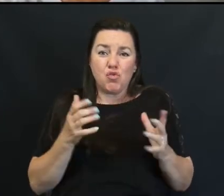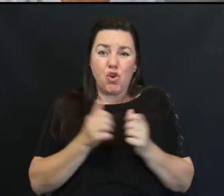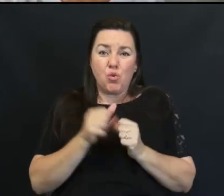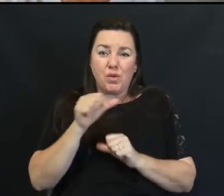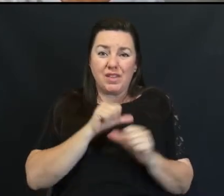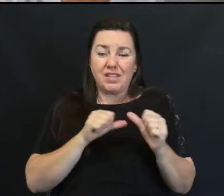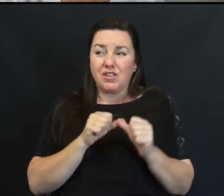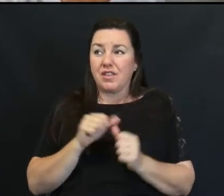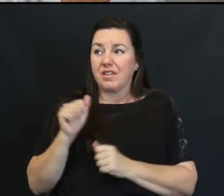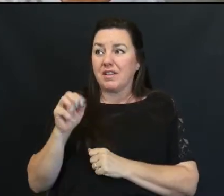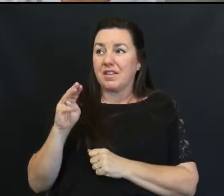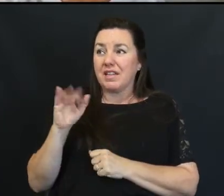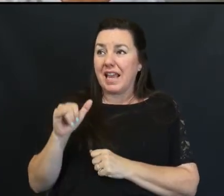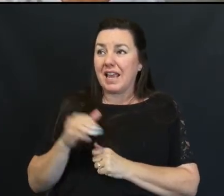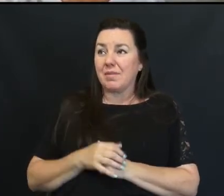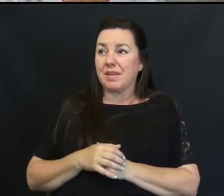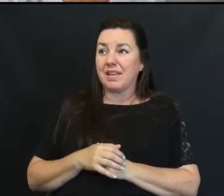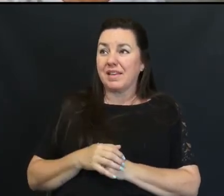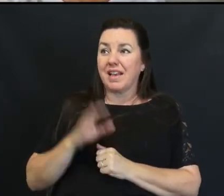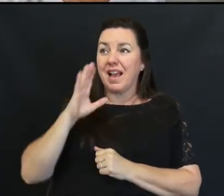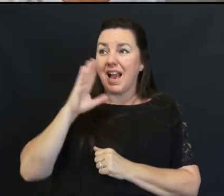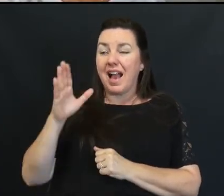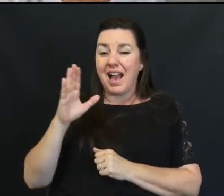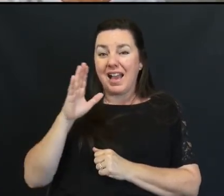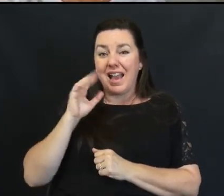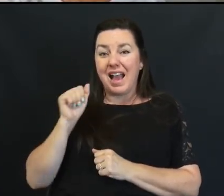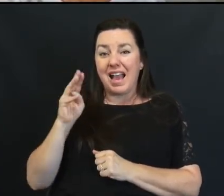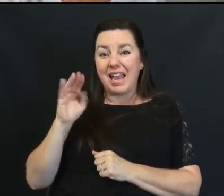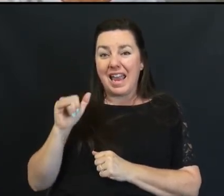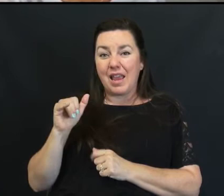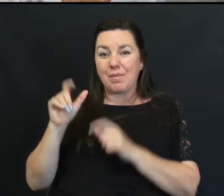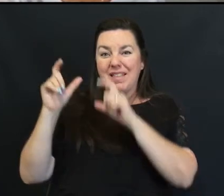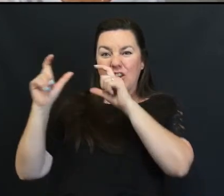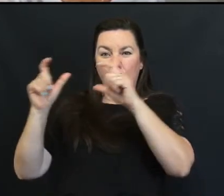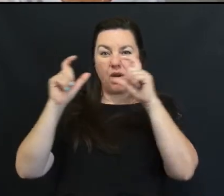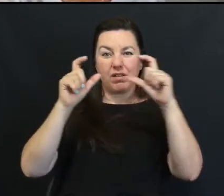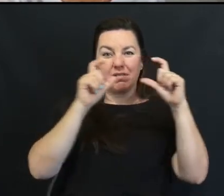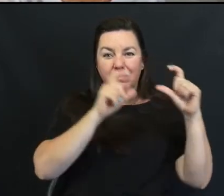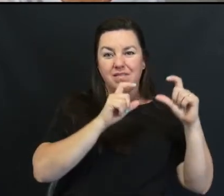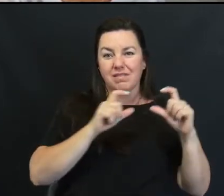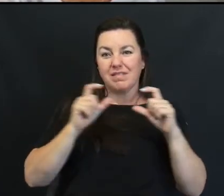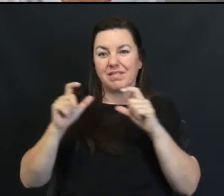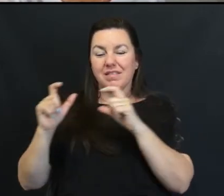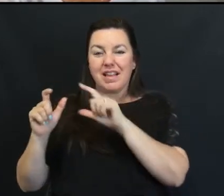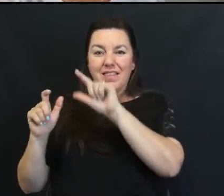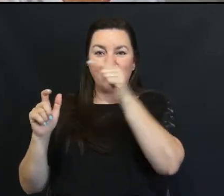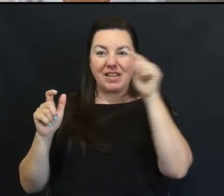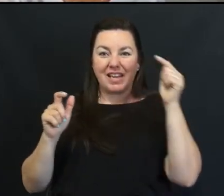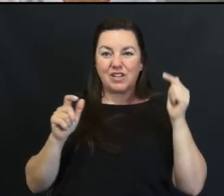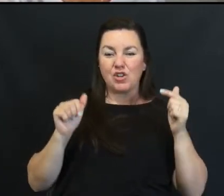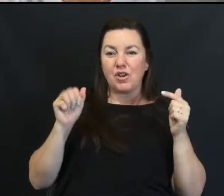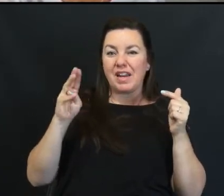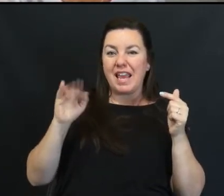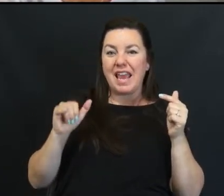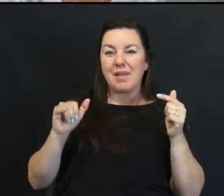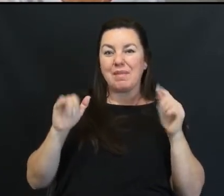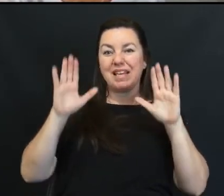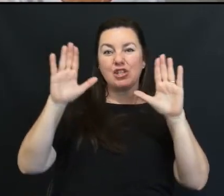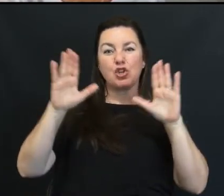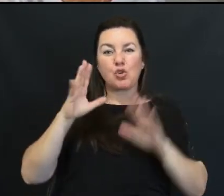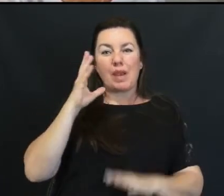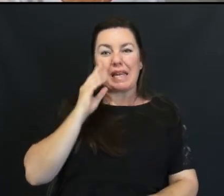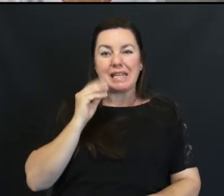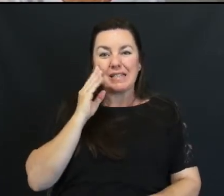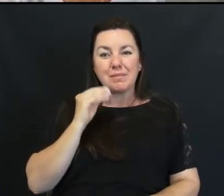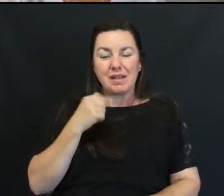Amy Hi This is Amy Phillips Zoom has been a great Experience for me I